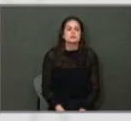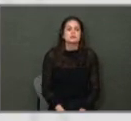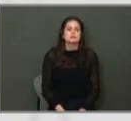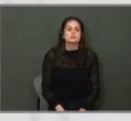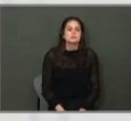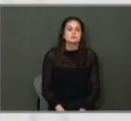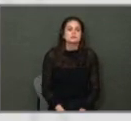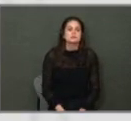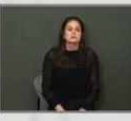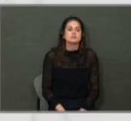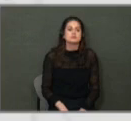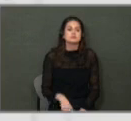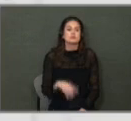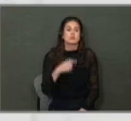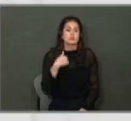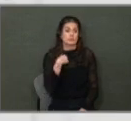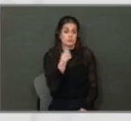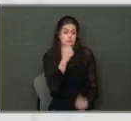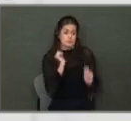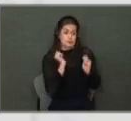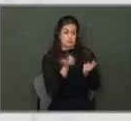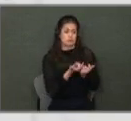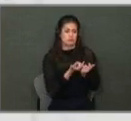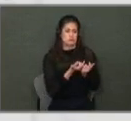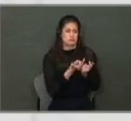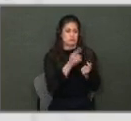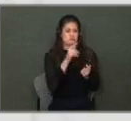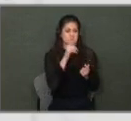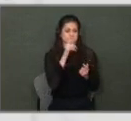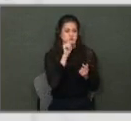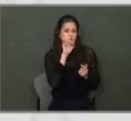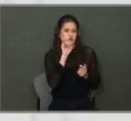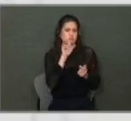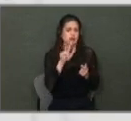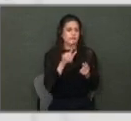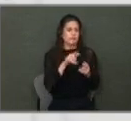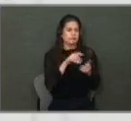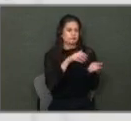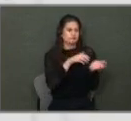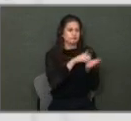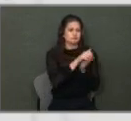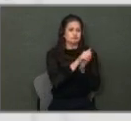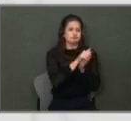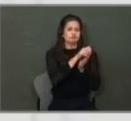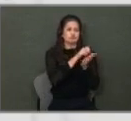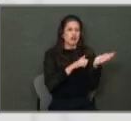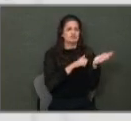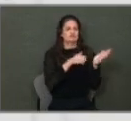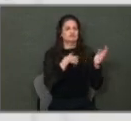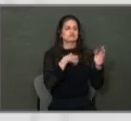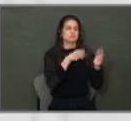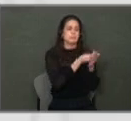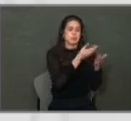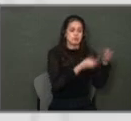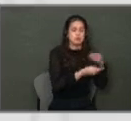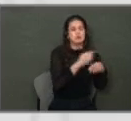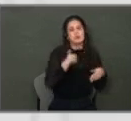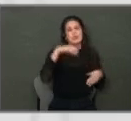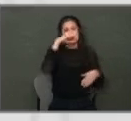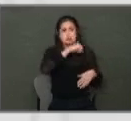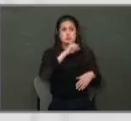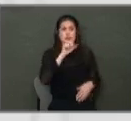And when we gave the council the trial budget in May, we were assuming we were going to be $35 million